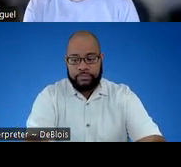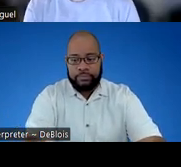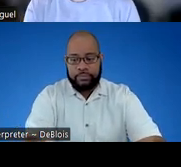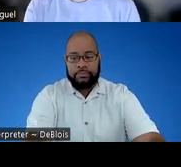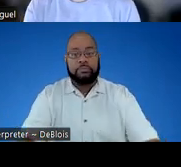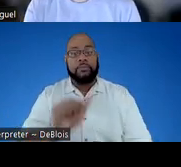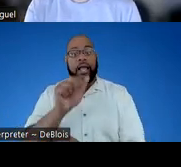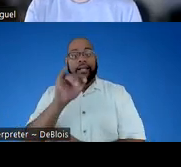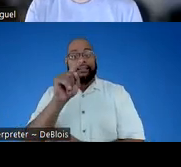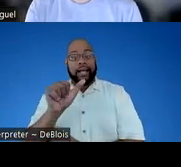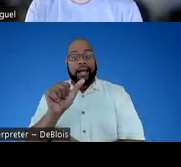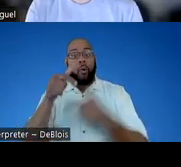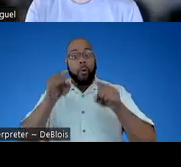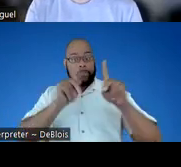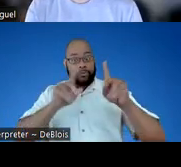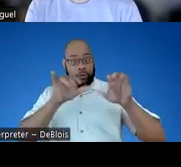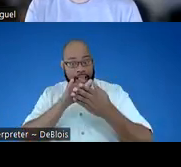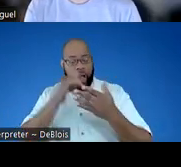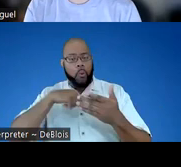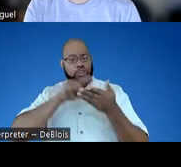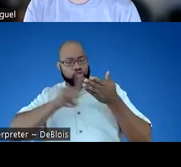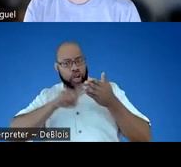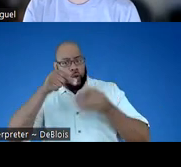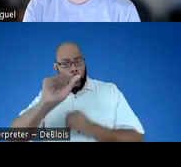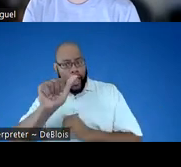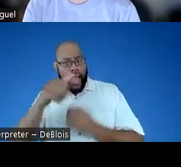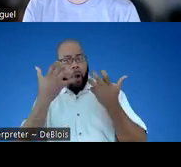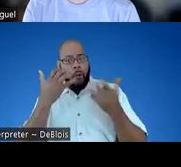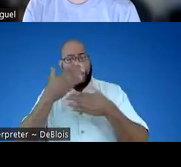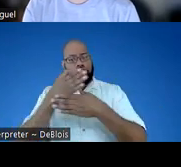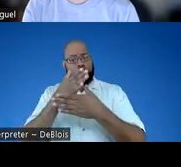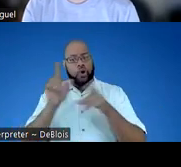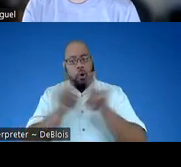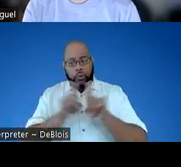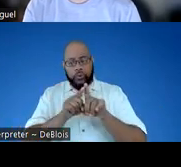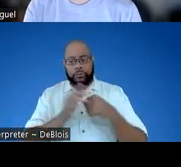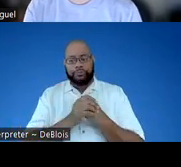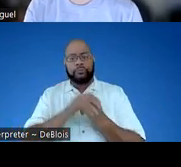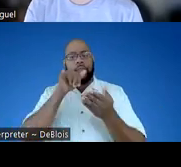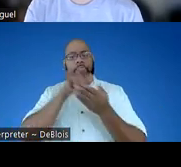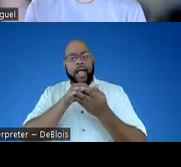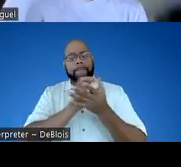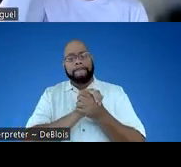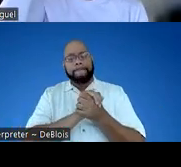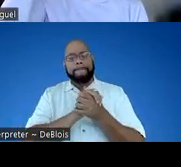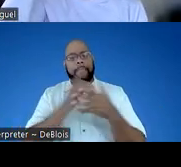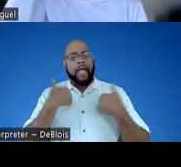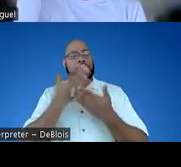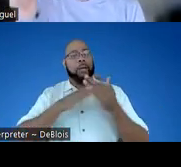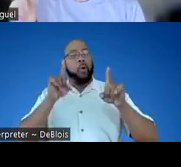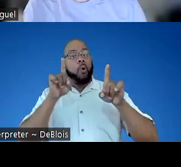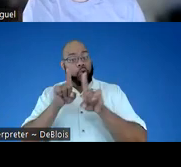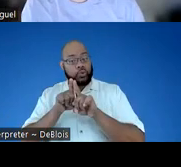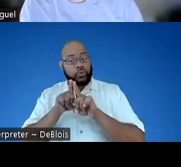Anita, while folks are doing that and we're checking the Q&A, I wanted to share as well that there are also